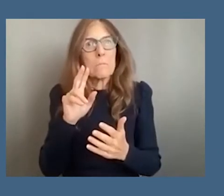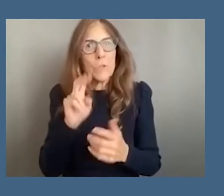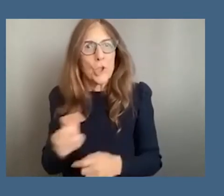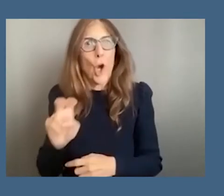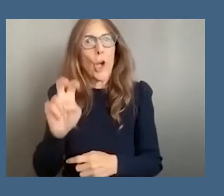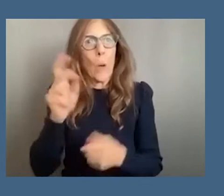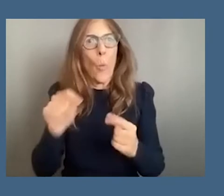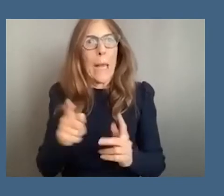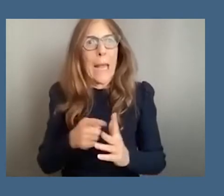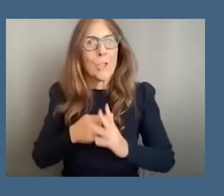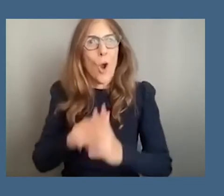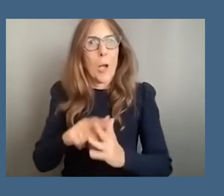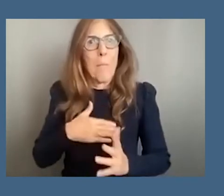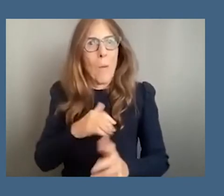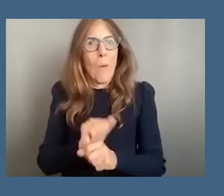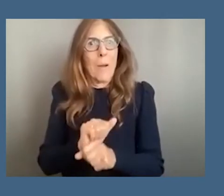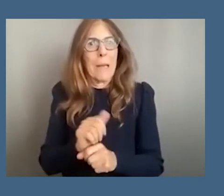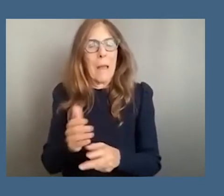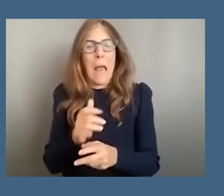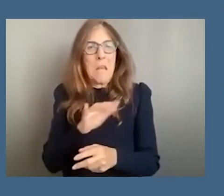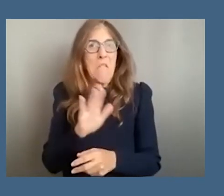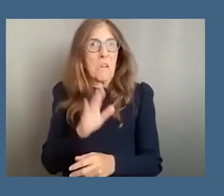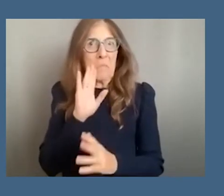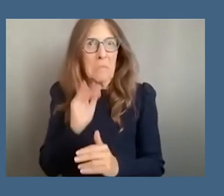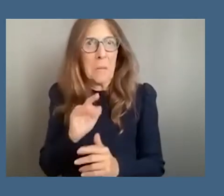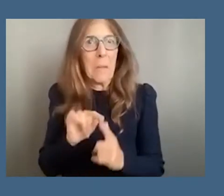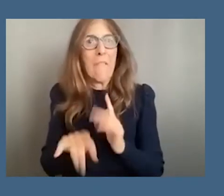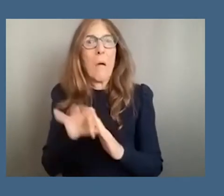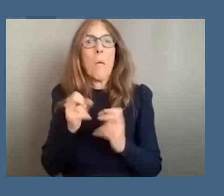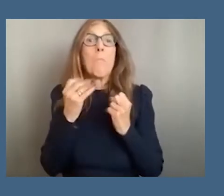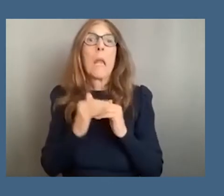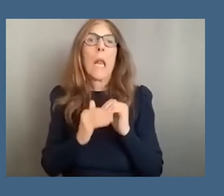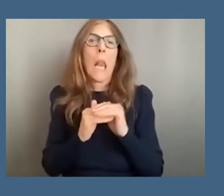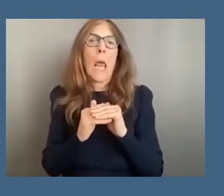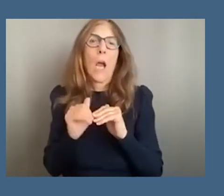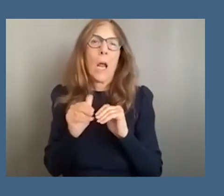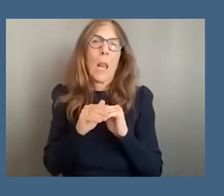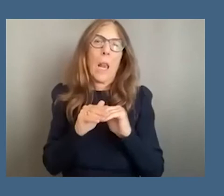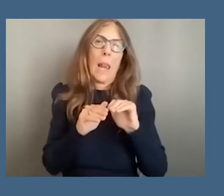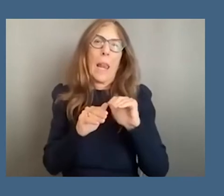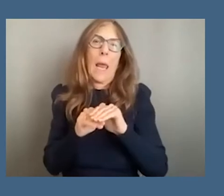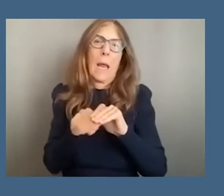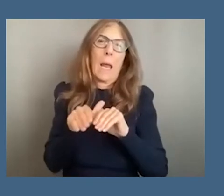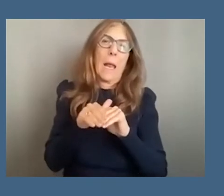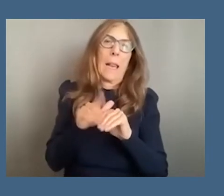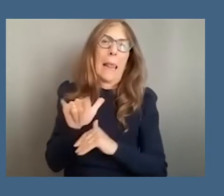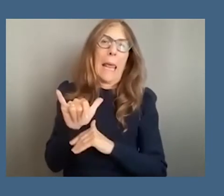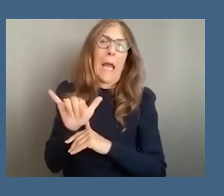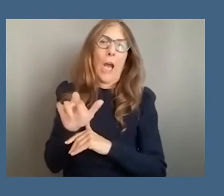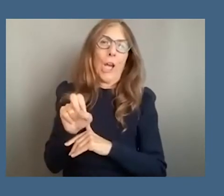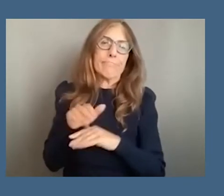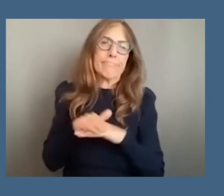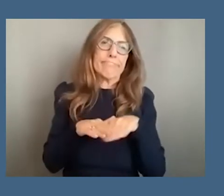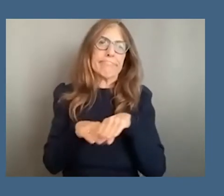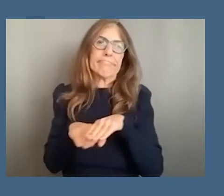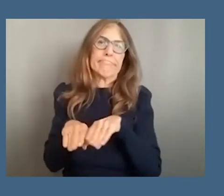this um um i found out there were so many layers and um the moment